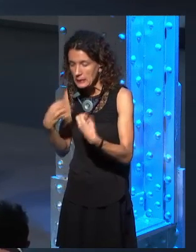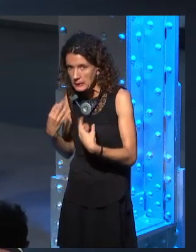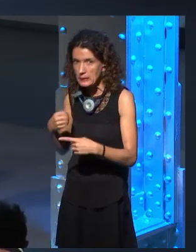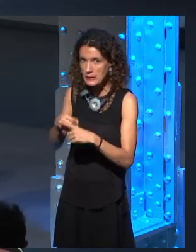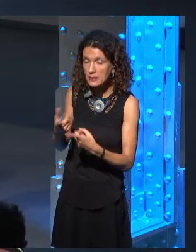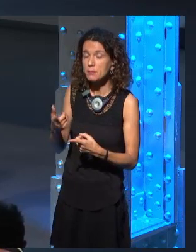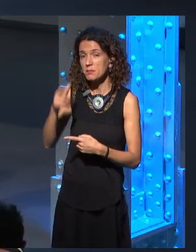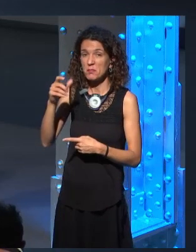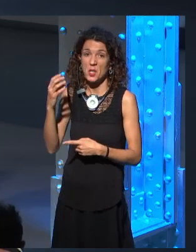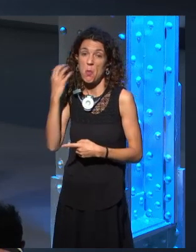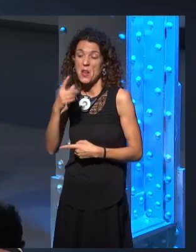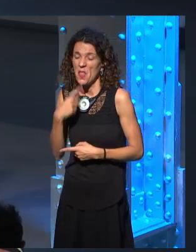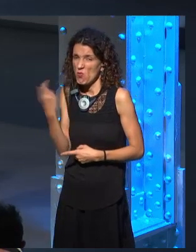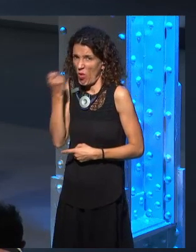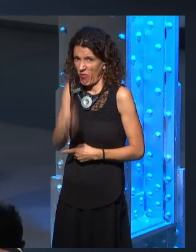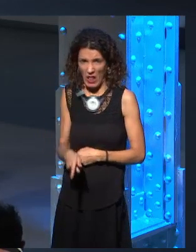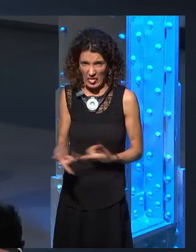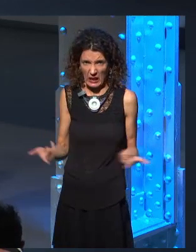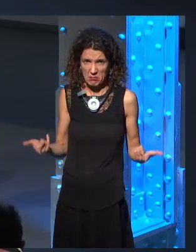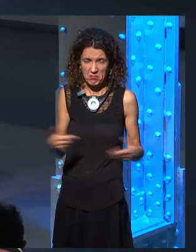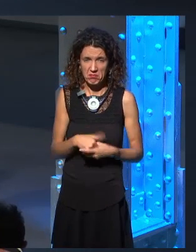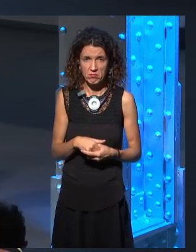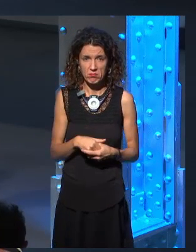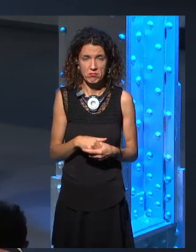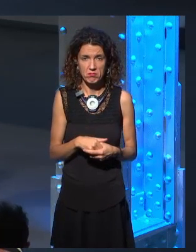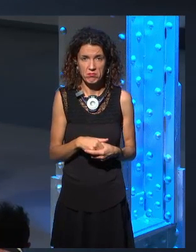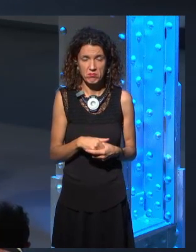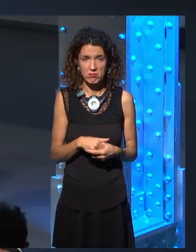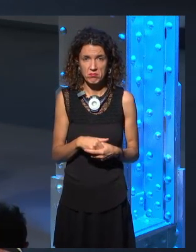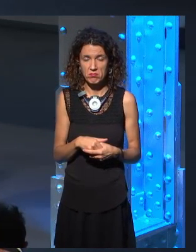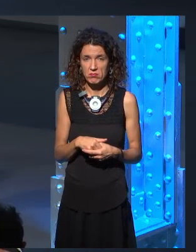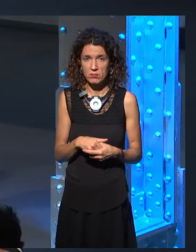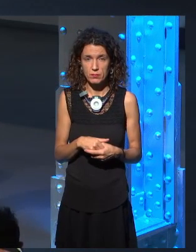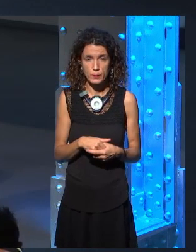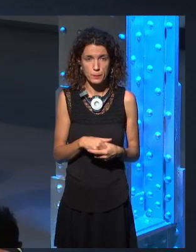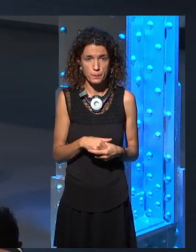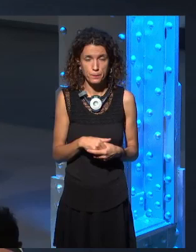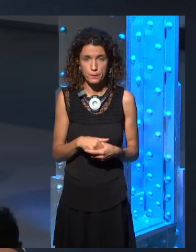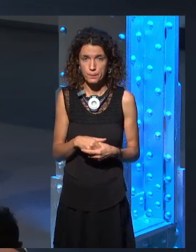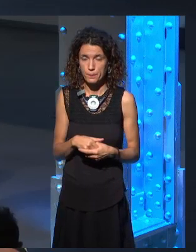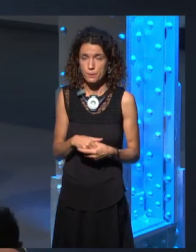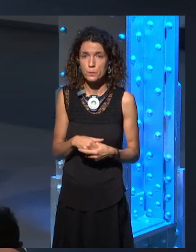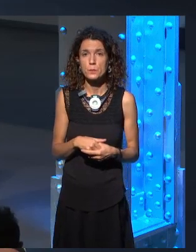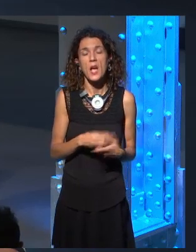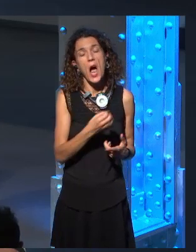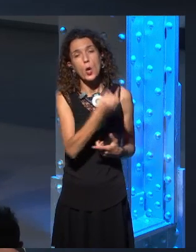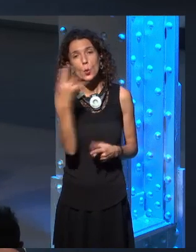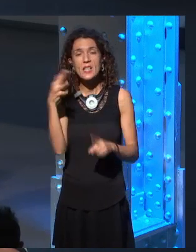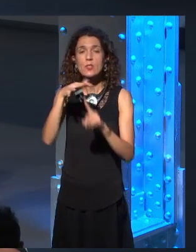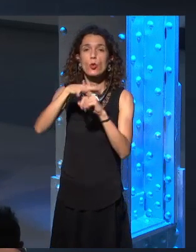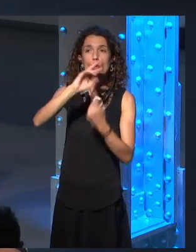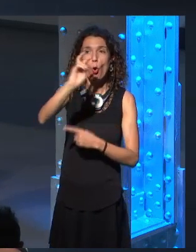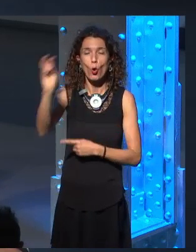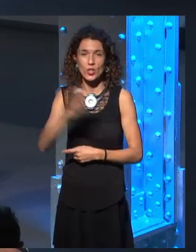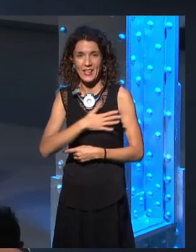the time. There are other things where we would try to get just a little bit more information because we thought, A,